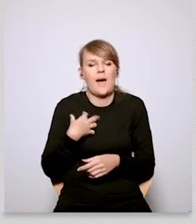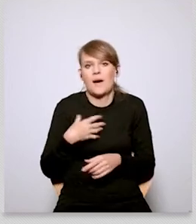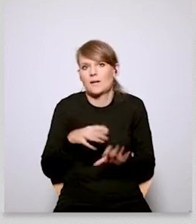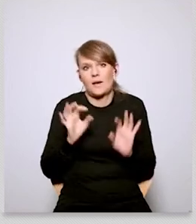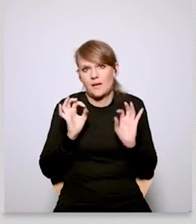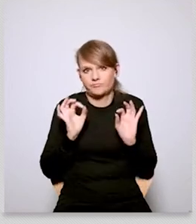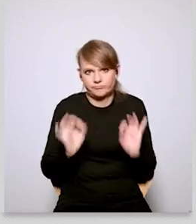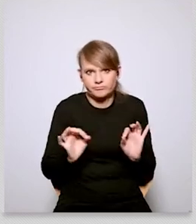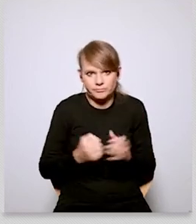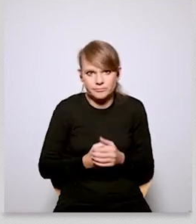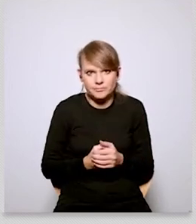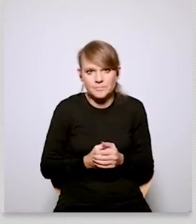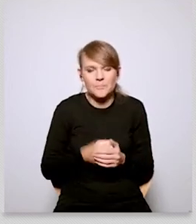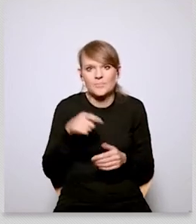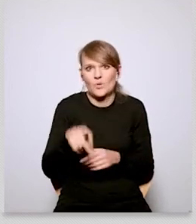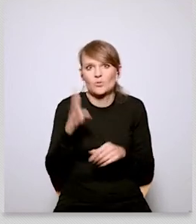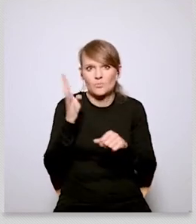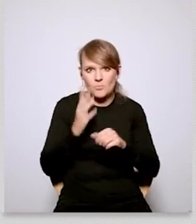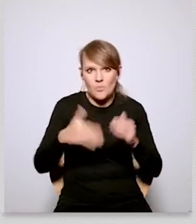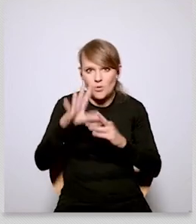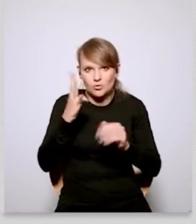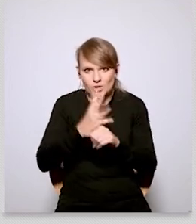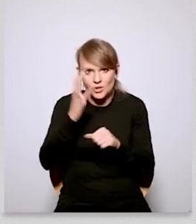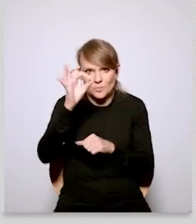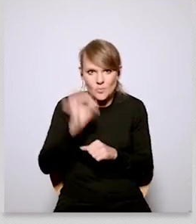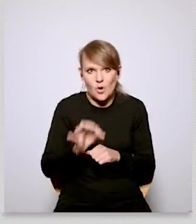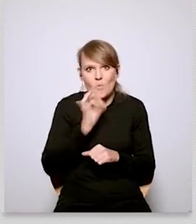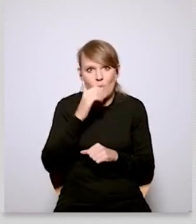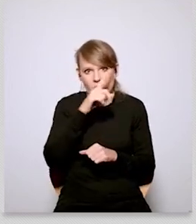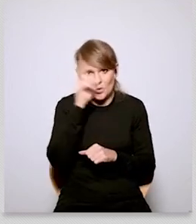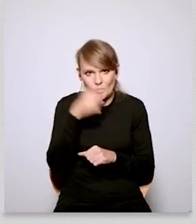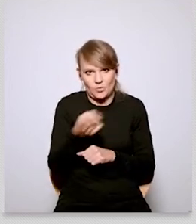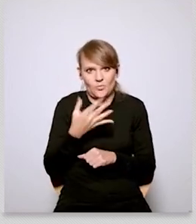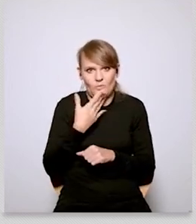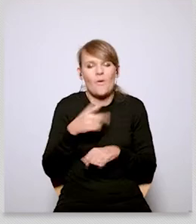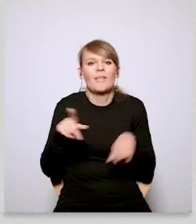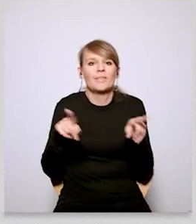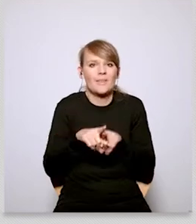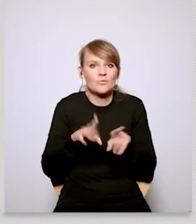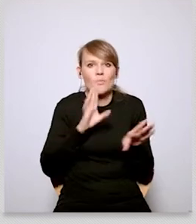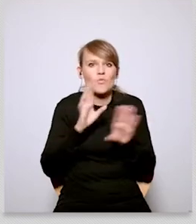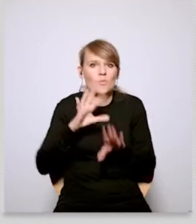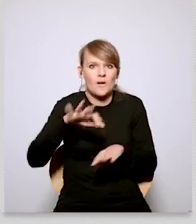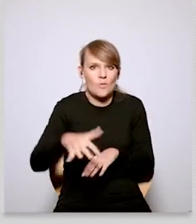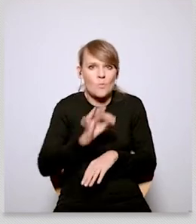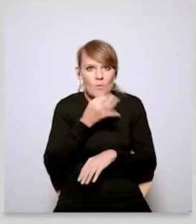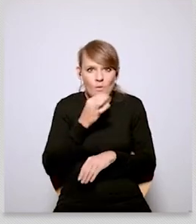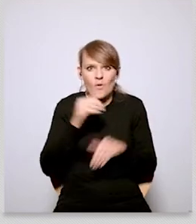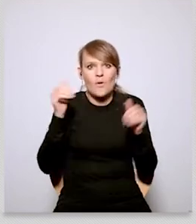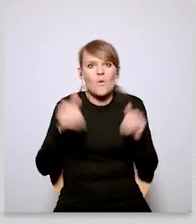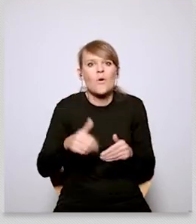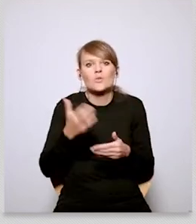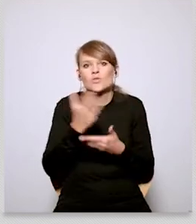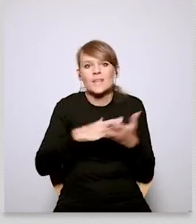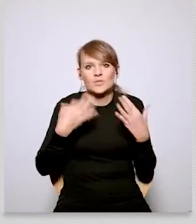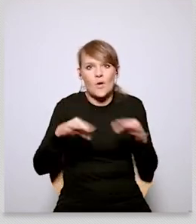as we are successful in economic terms so it's some 40 percent so it's a lot so there are